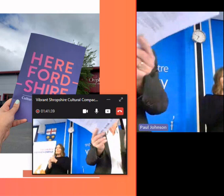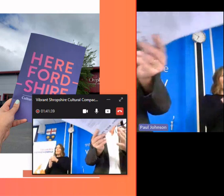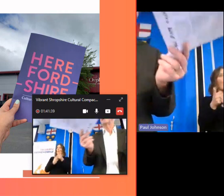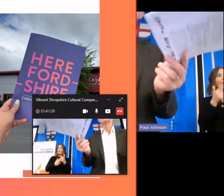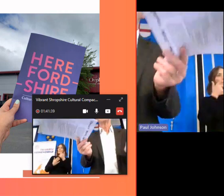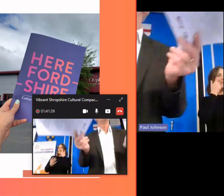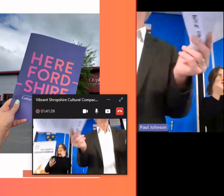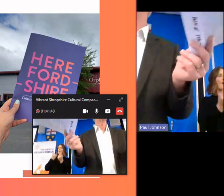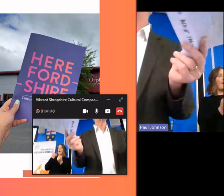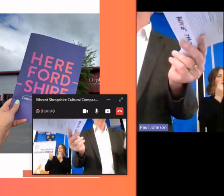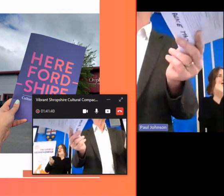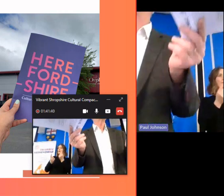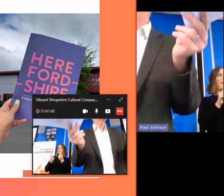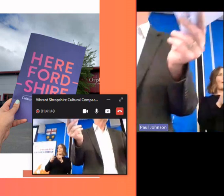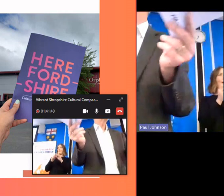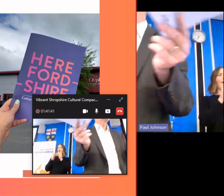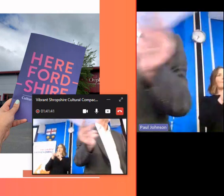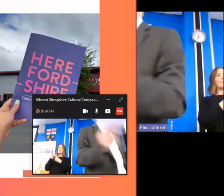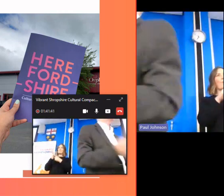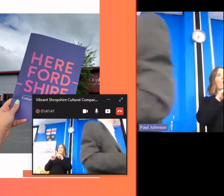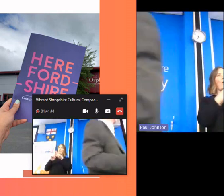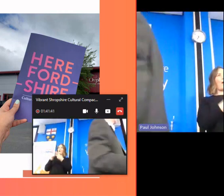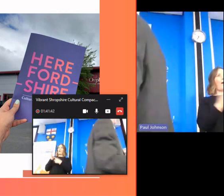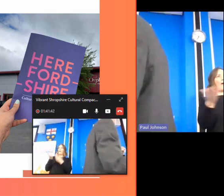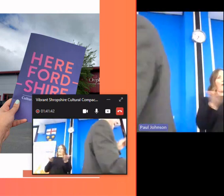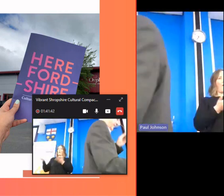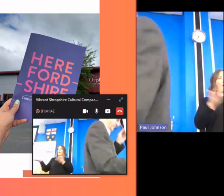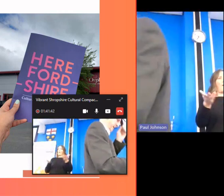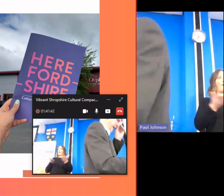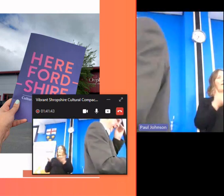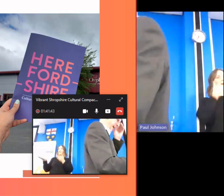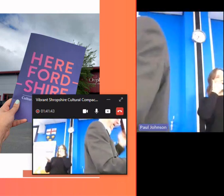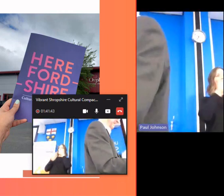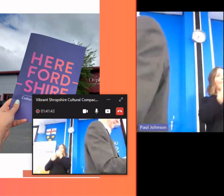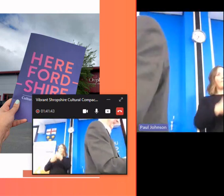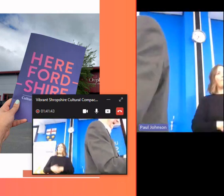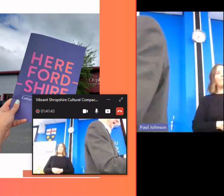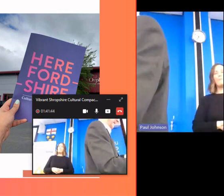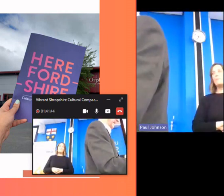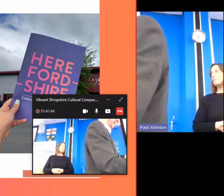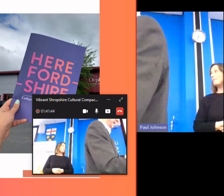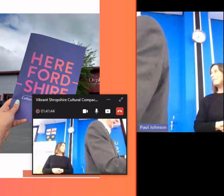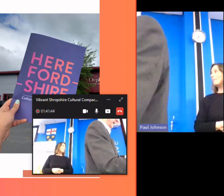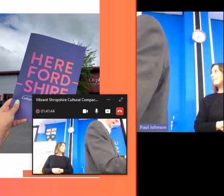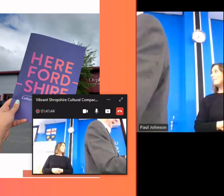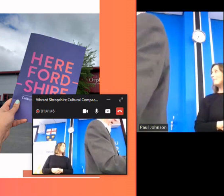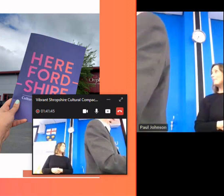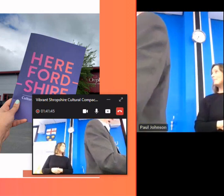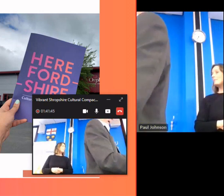being a broker in that way that can really help um and